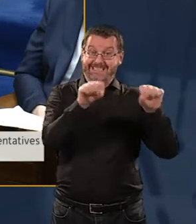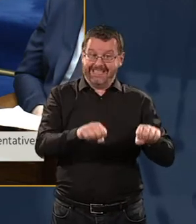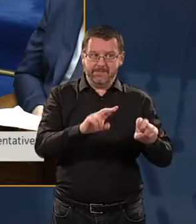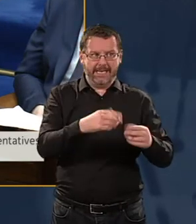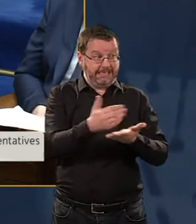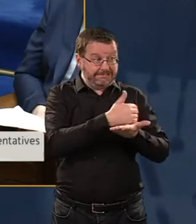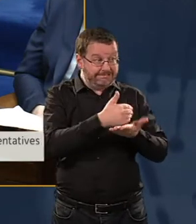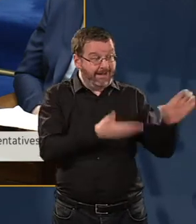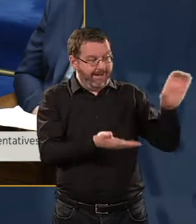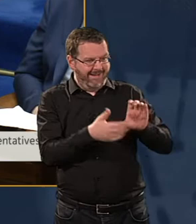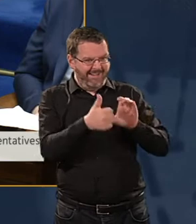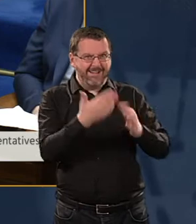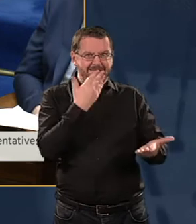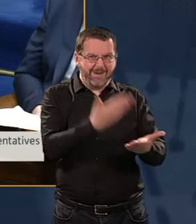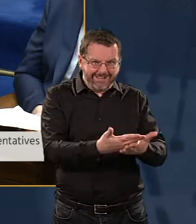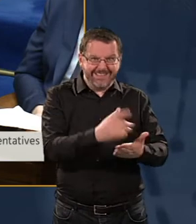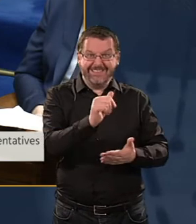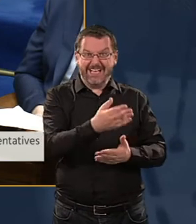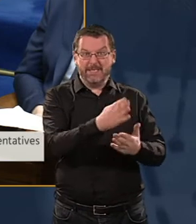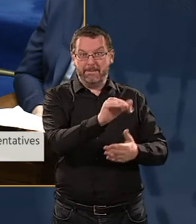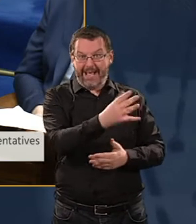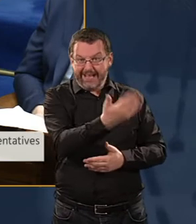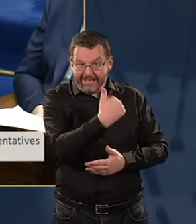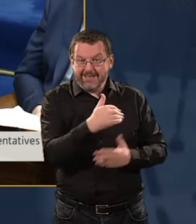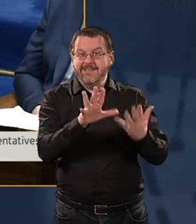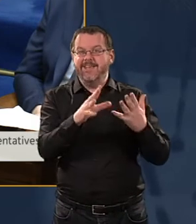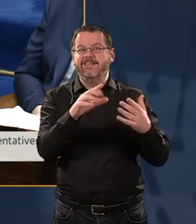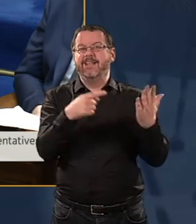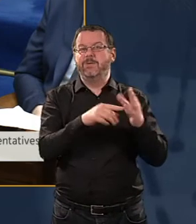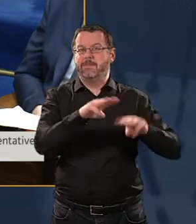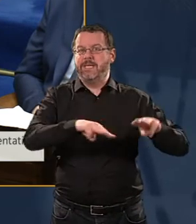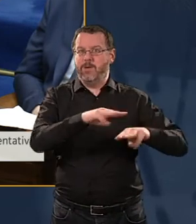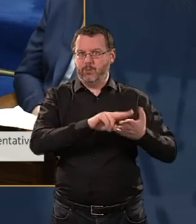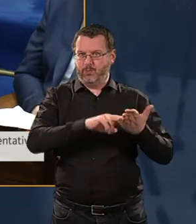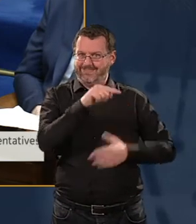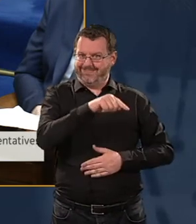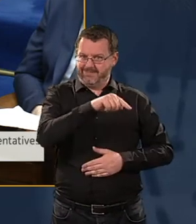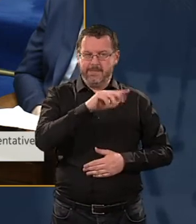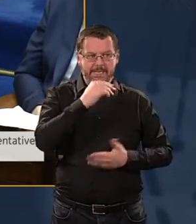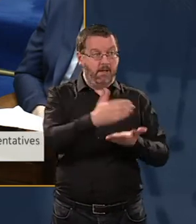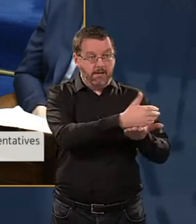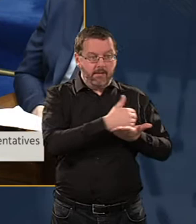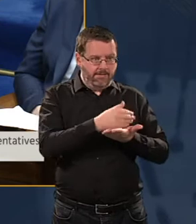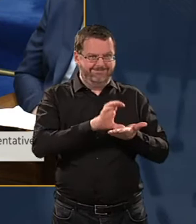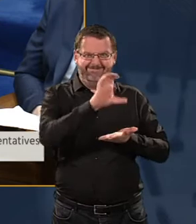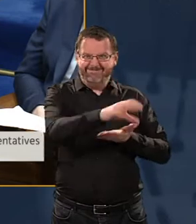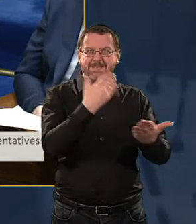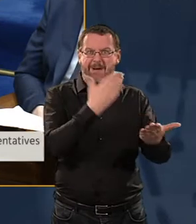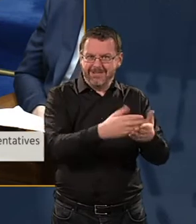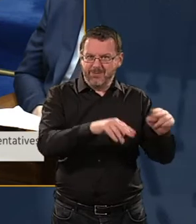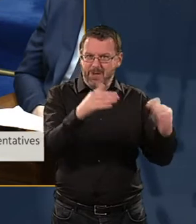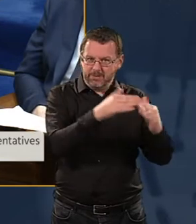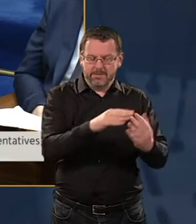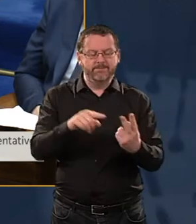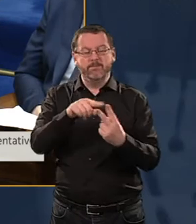getting some of their taxes back. Ten thousand people have availed of that, and that has helped them get a deposit to buy a new home. There is the Rebuilding